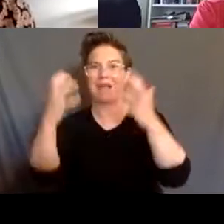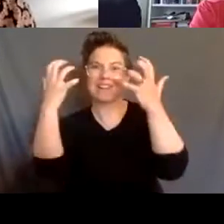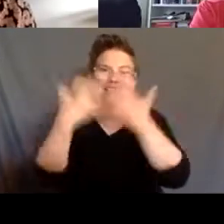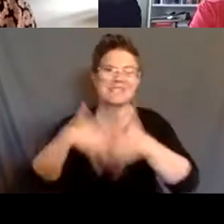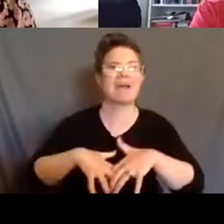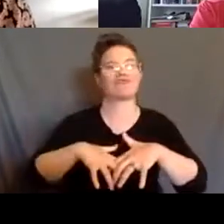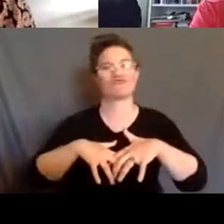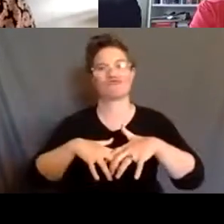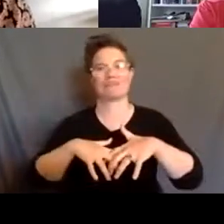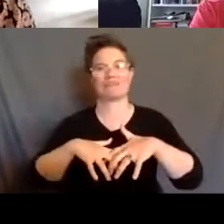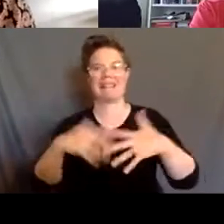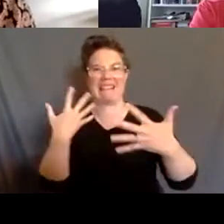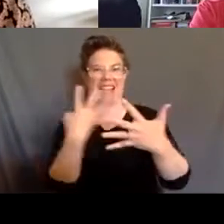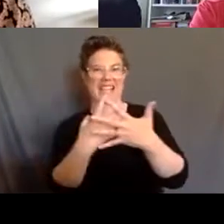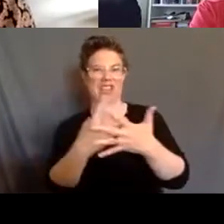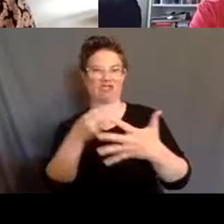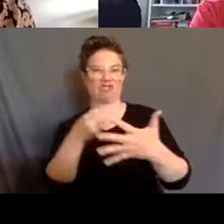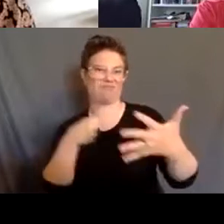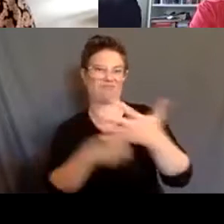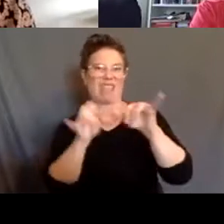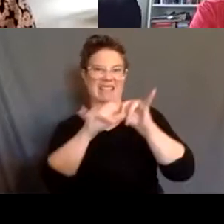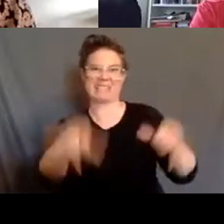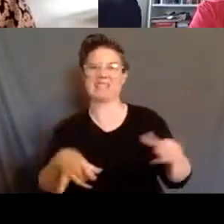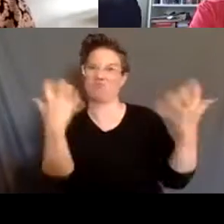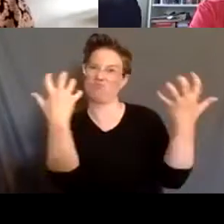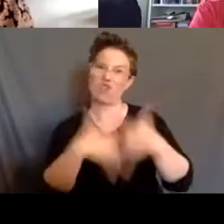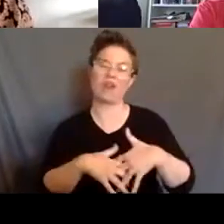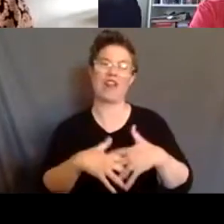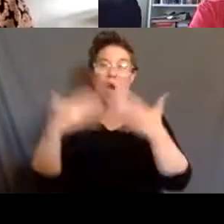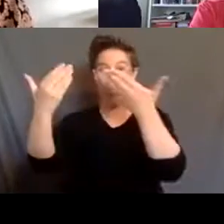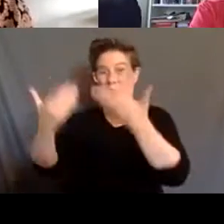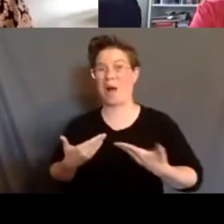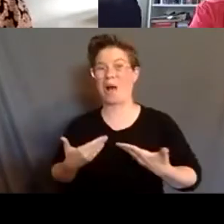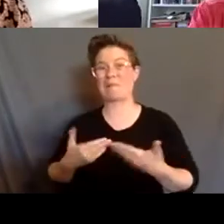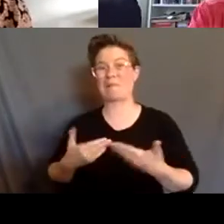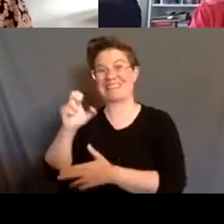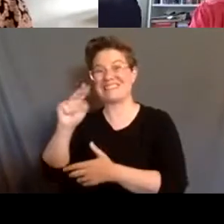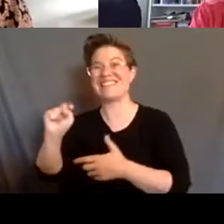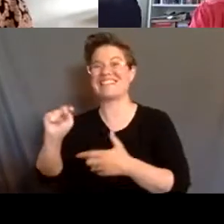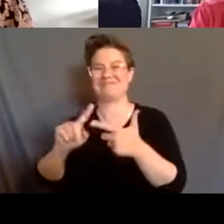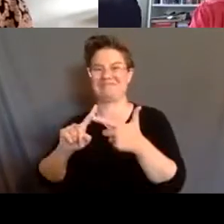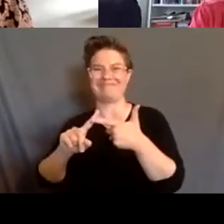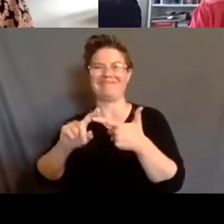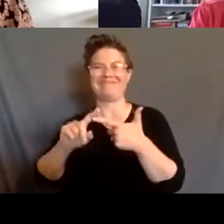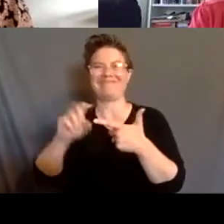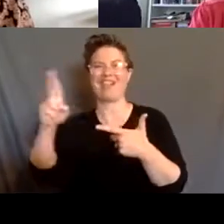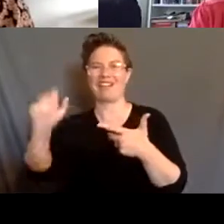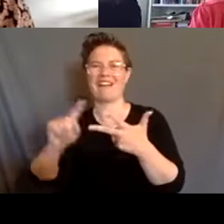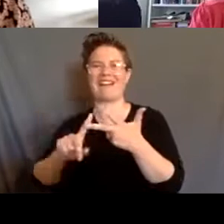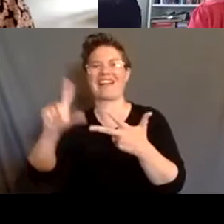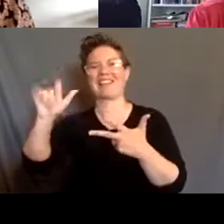incarceration. Please join me in welcoming Dean Spade, Erica Miners, and Liat Van Loesch.